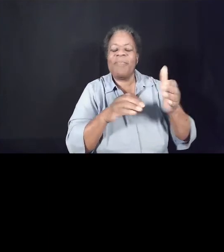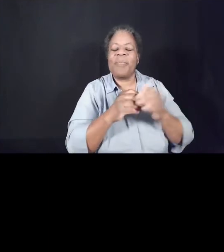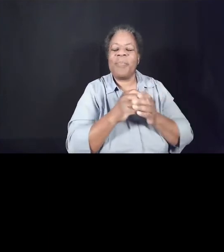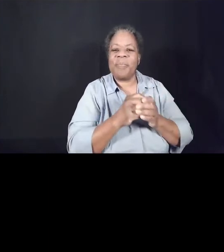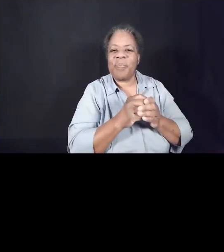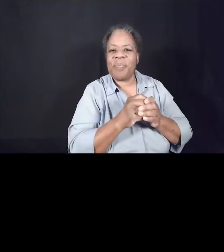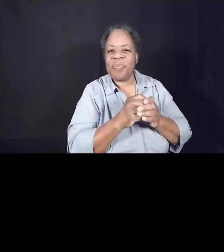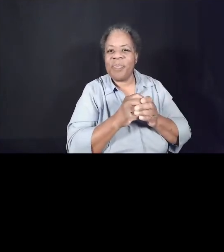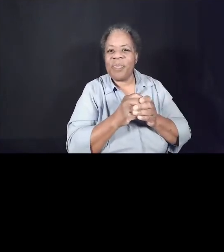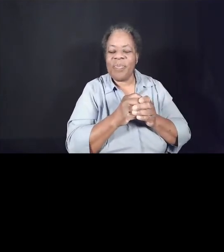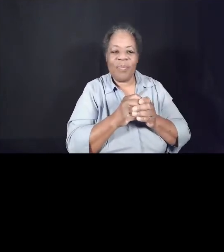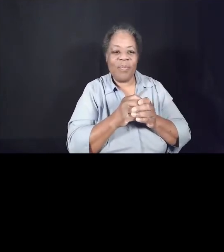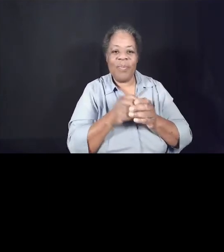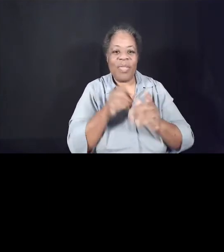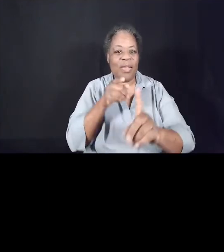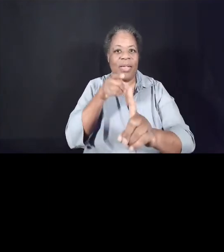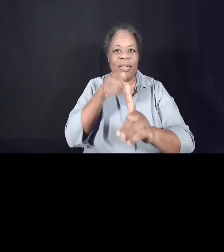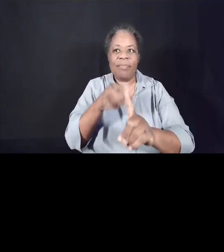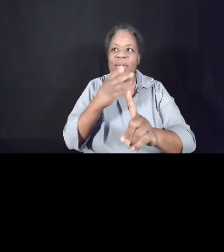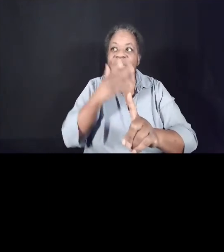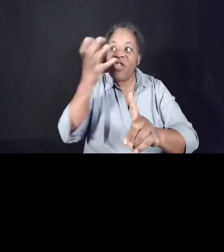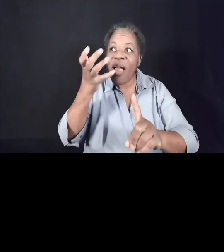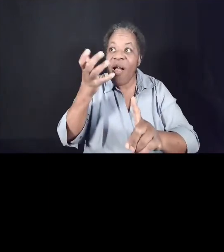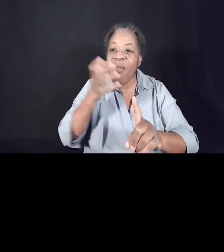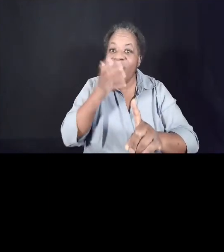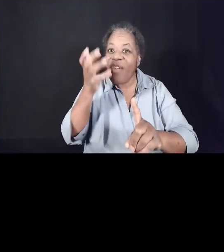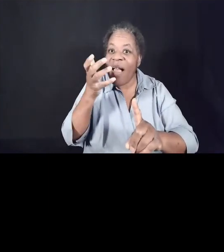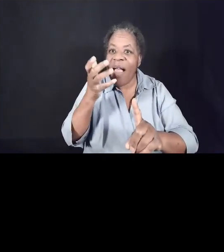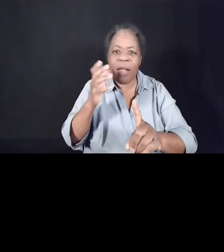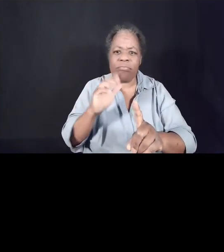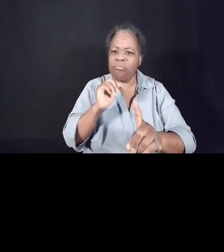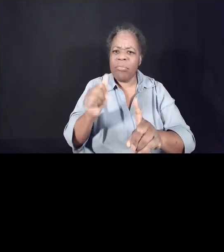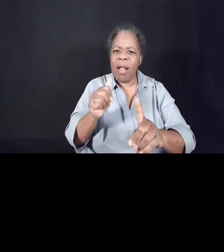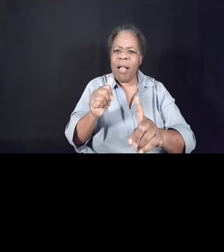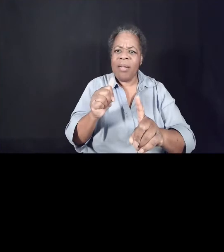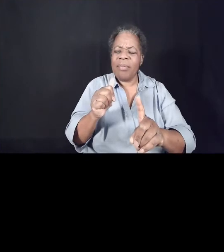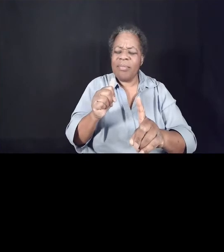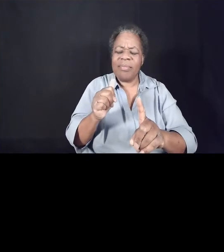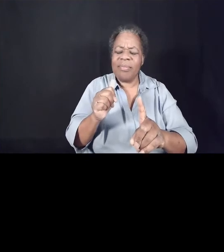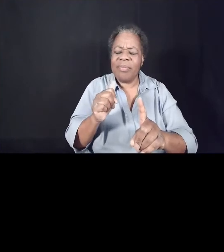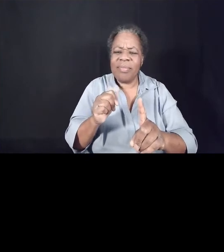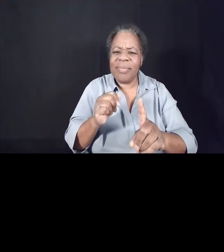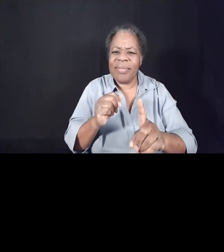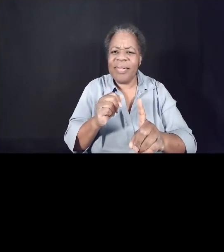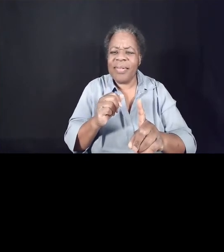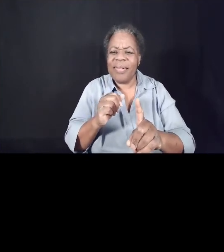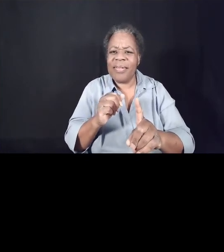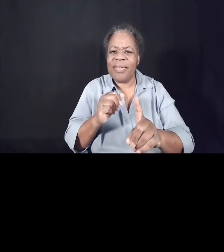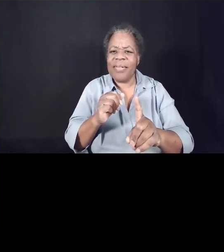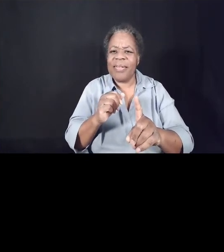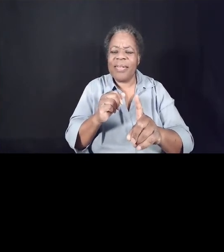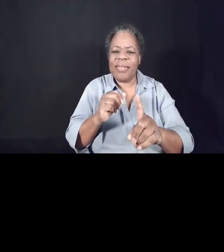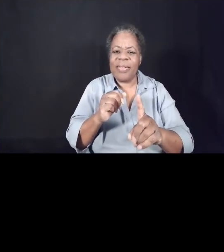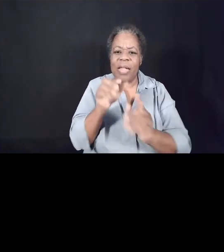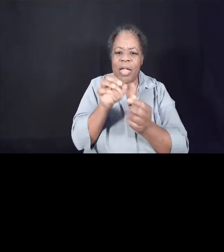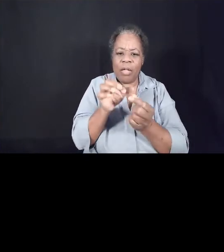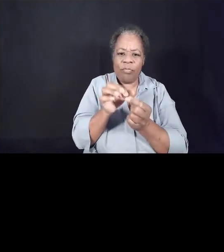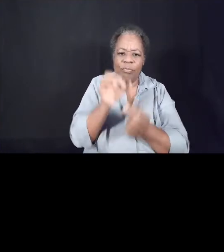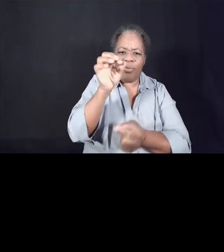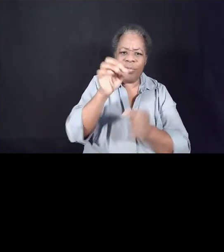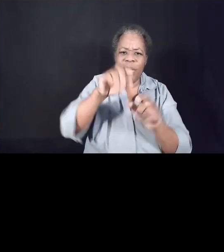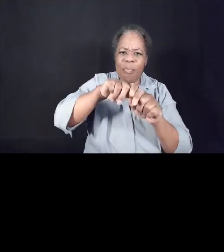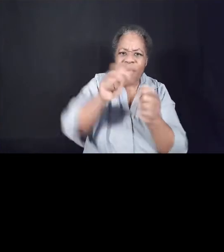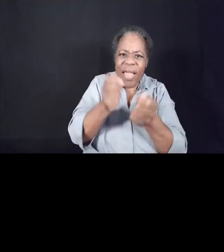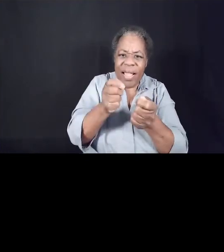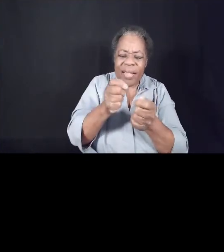He will not shout or cry out or raise his voice in the streets. A bruised reed he will not break, and